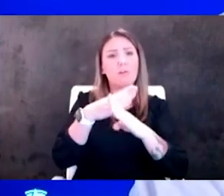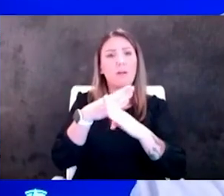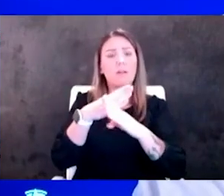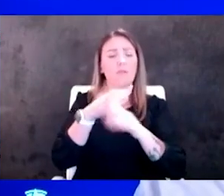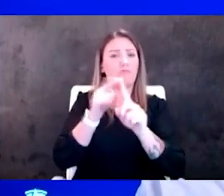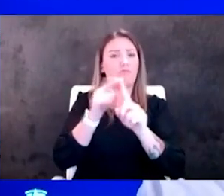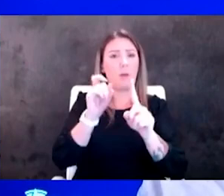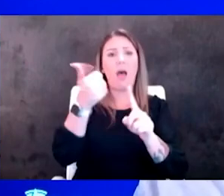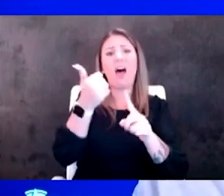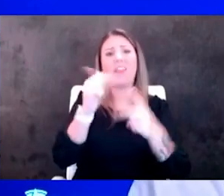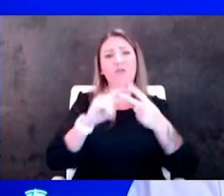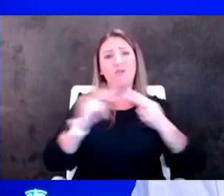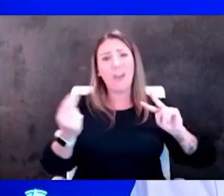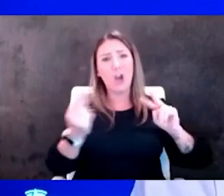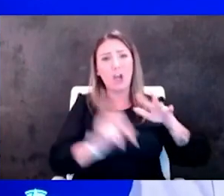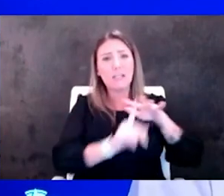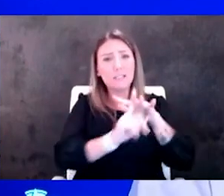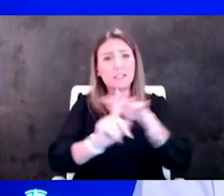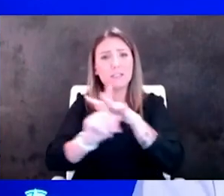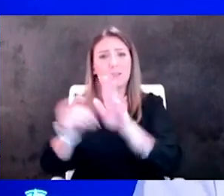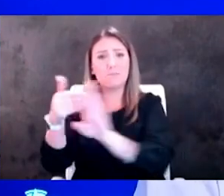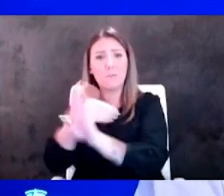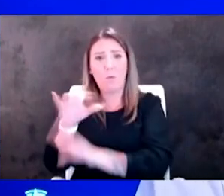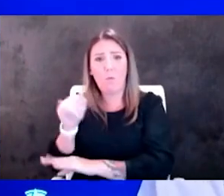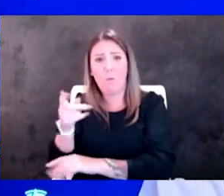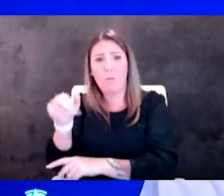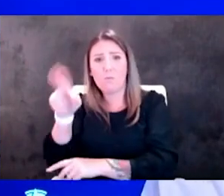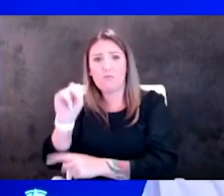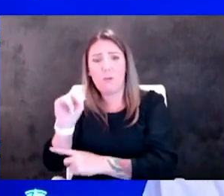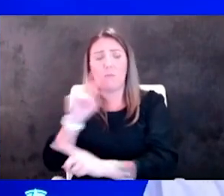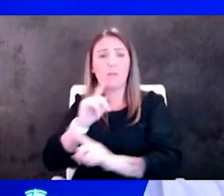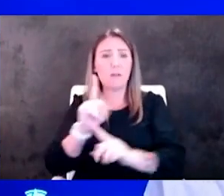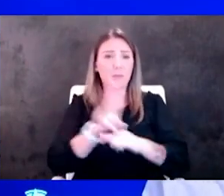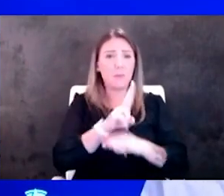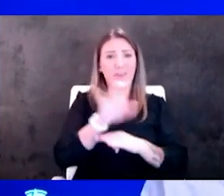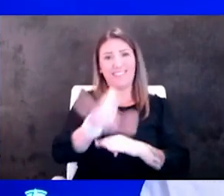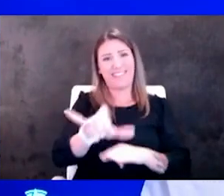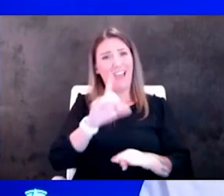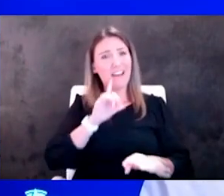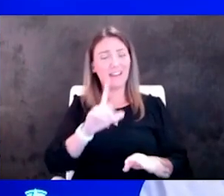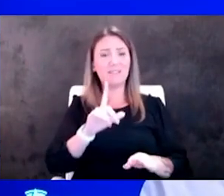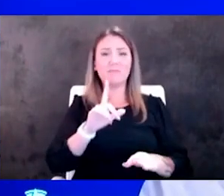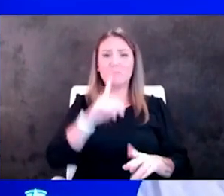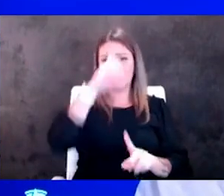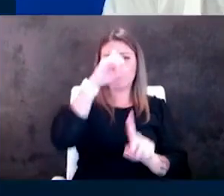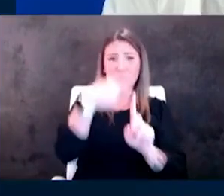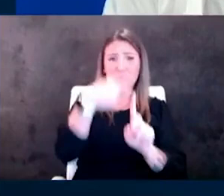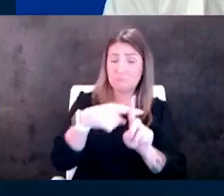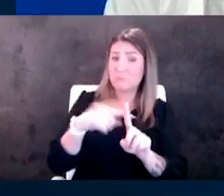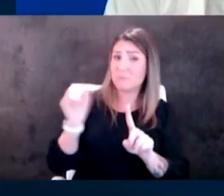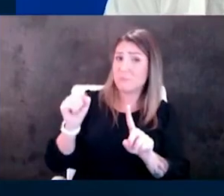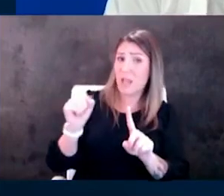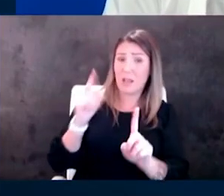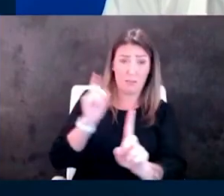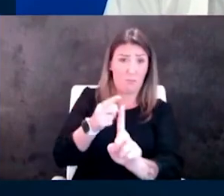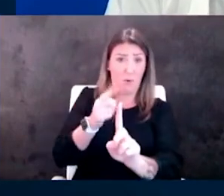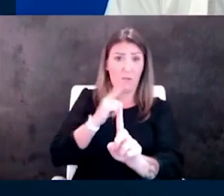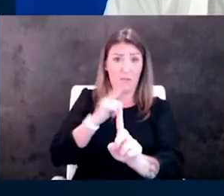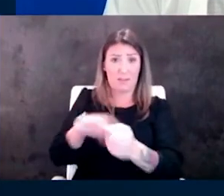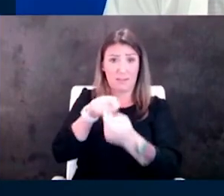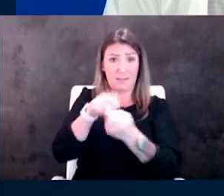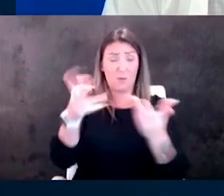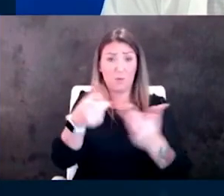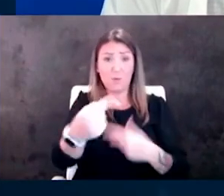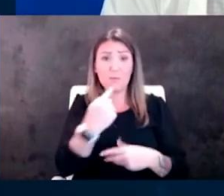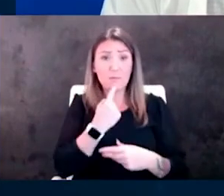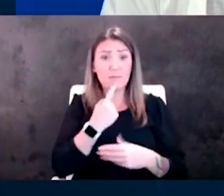variants that have arisen uh and so i'm using that as in being optimistic about that yeah in fact in point of fact exactly what you're saying we've